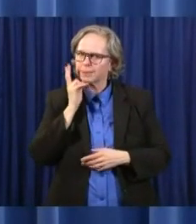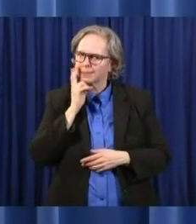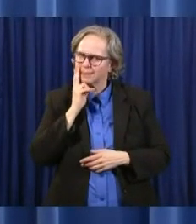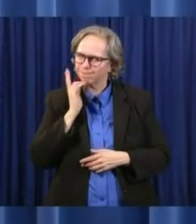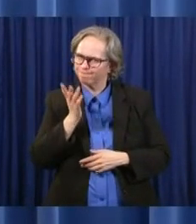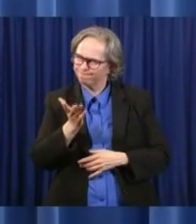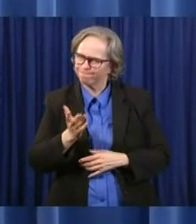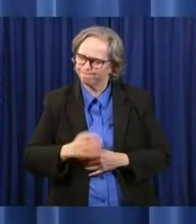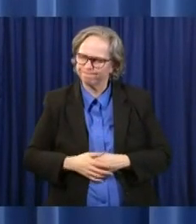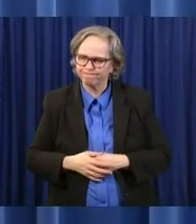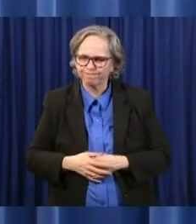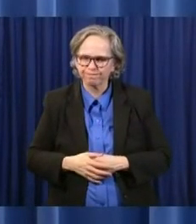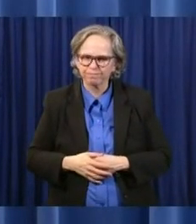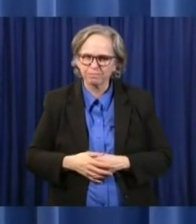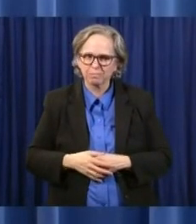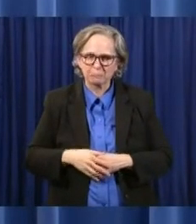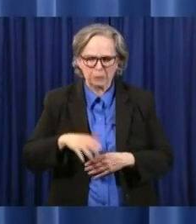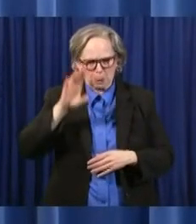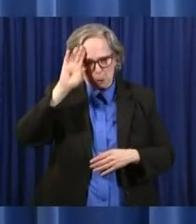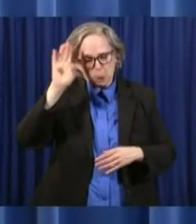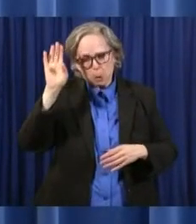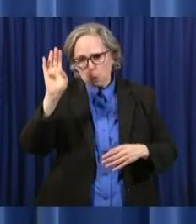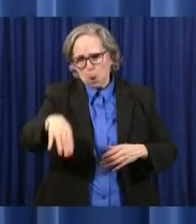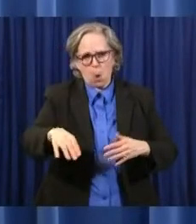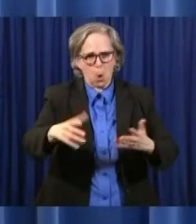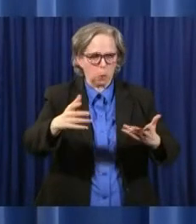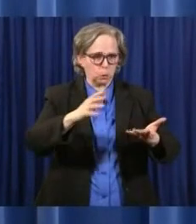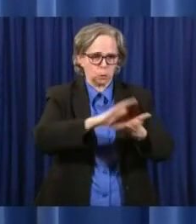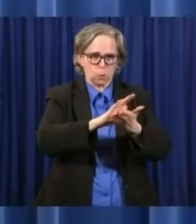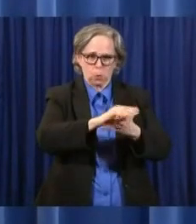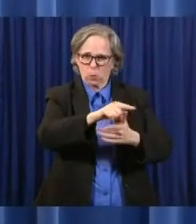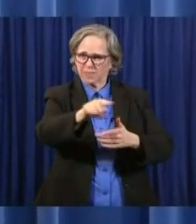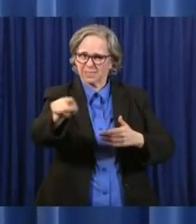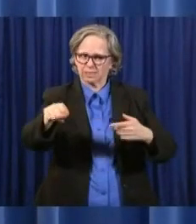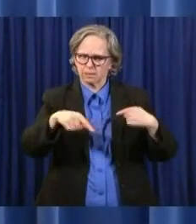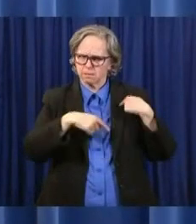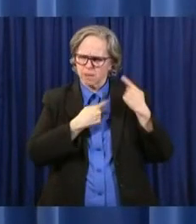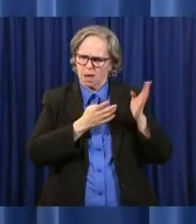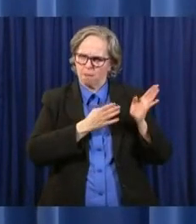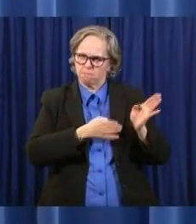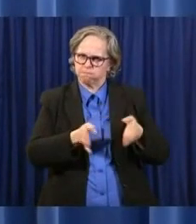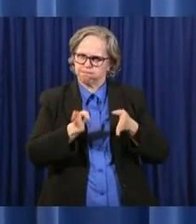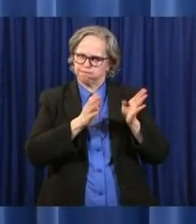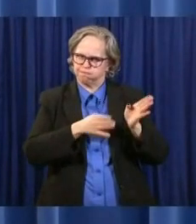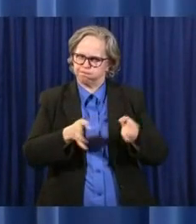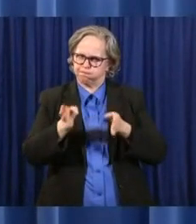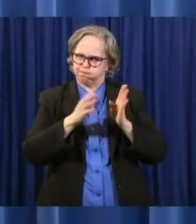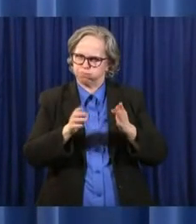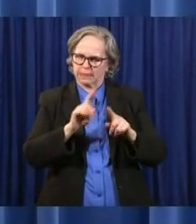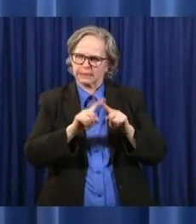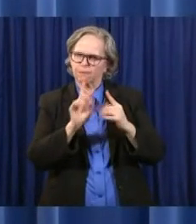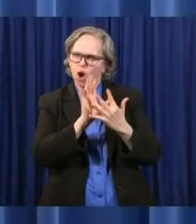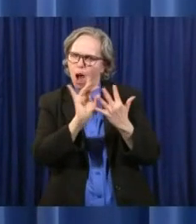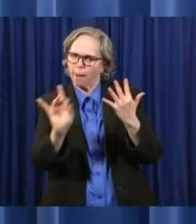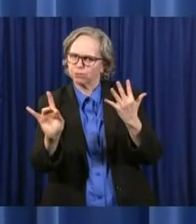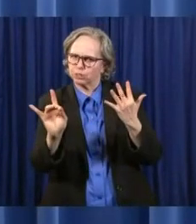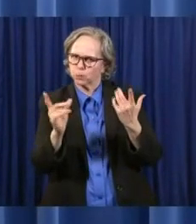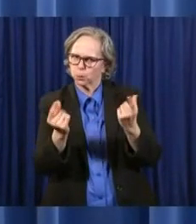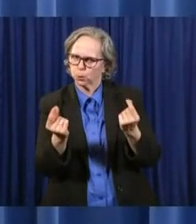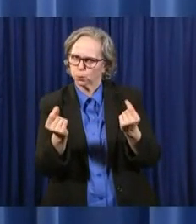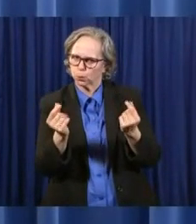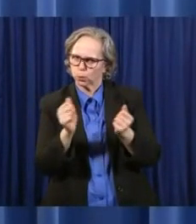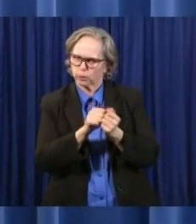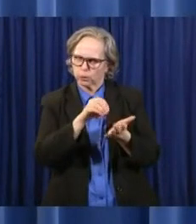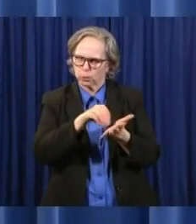schools have been working on different options. I know that the State